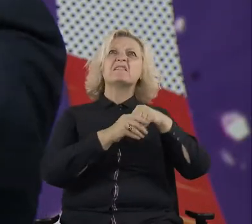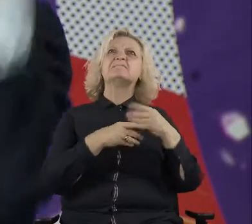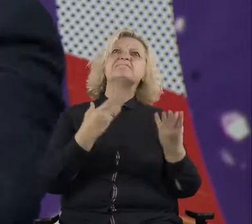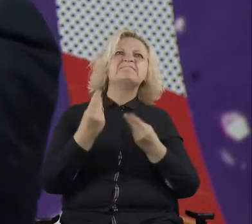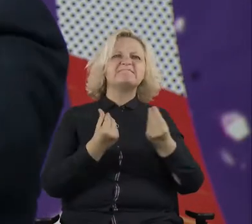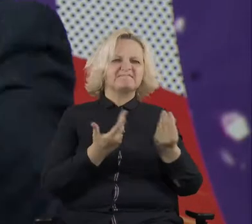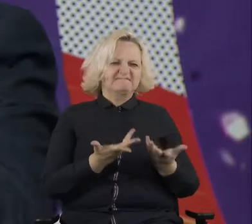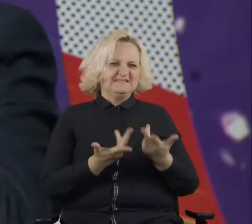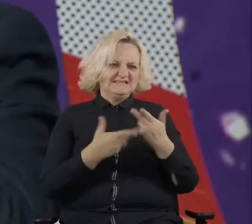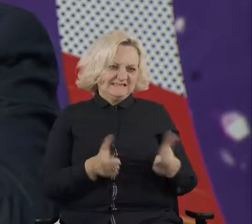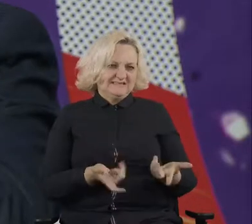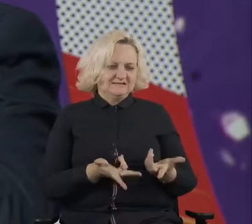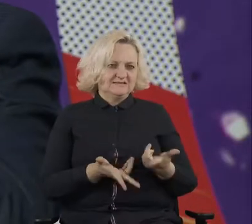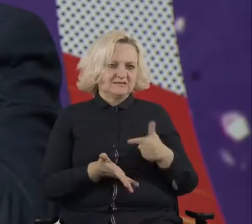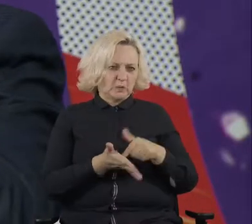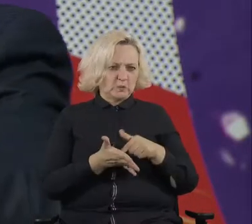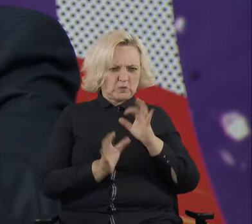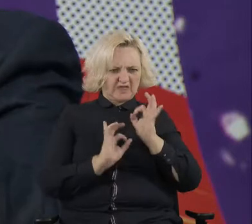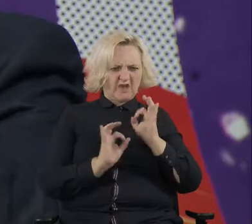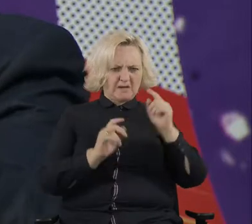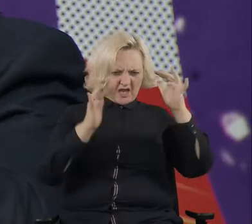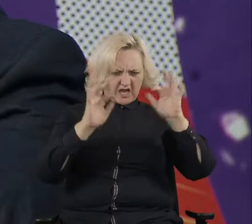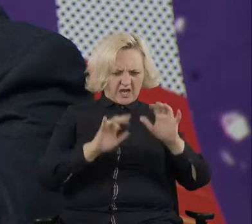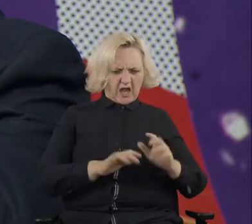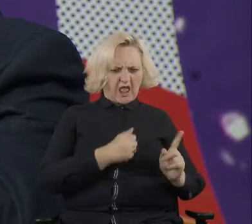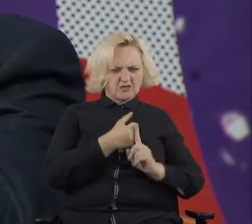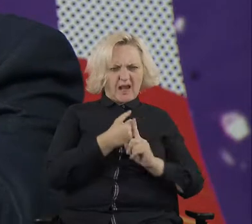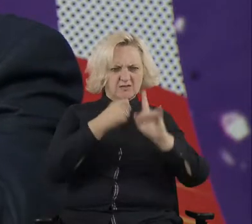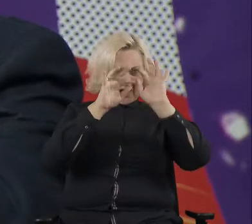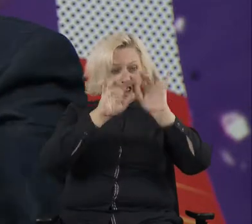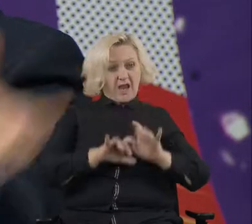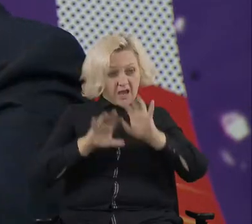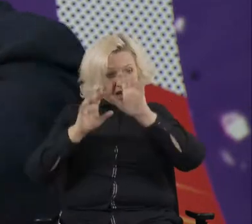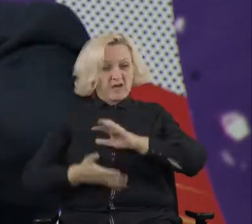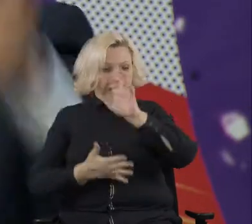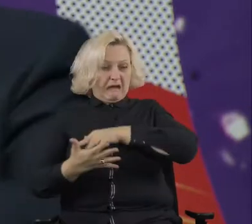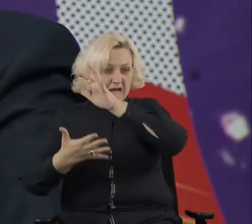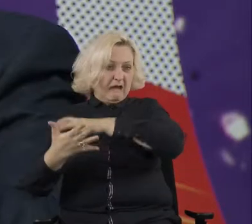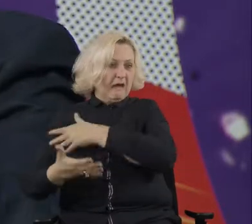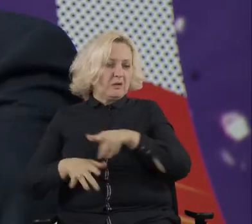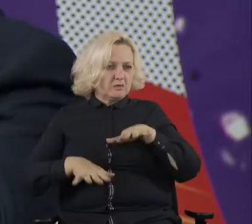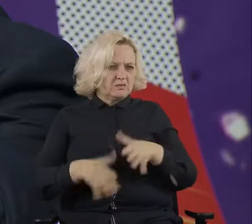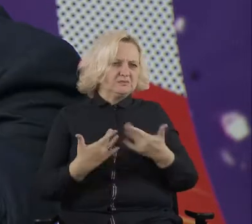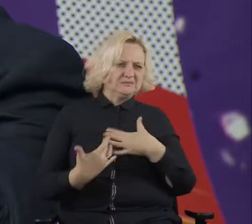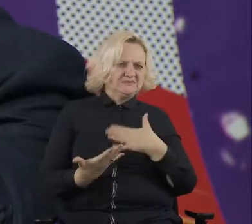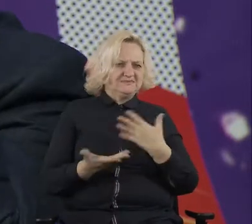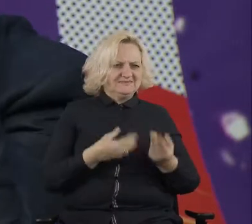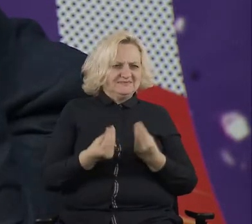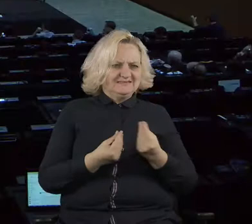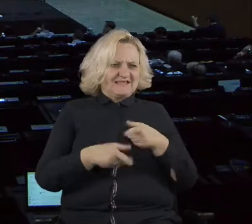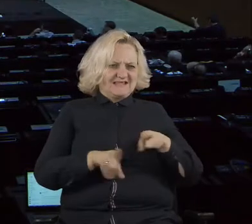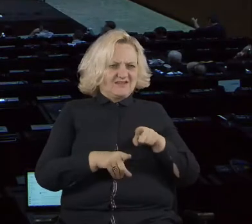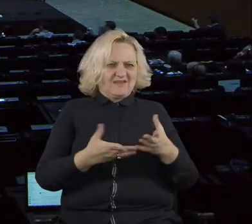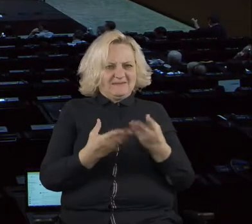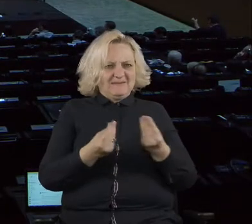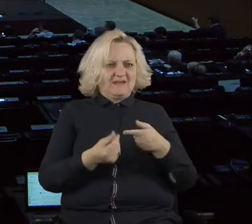numbers, numbers, numbers, then at some point, they, they don't mean anything. They are just hiding the, the, the reality.